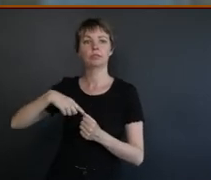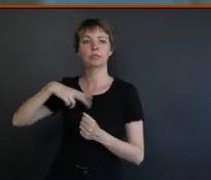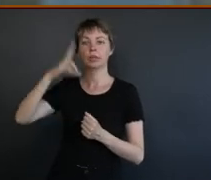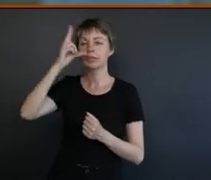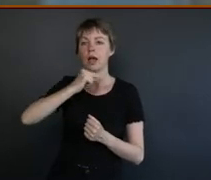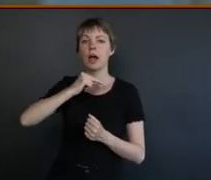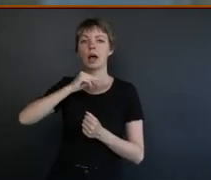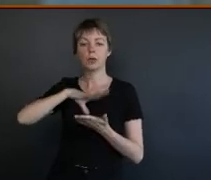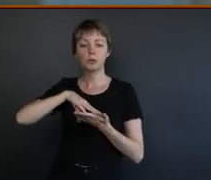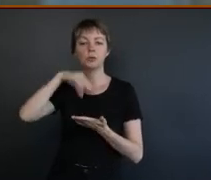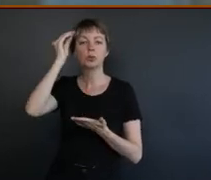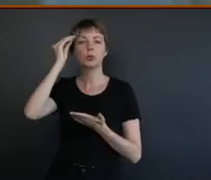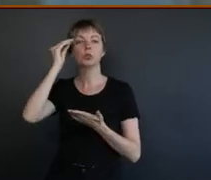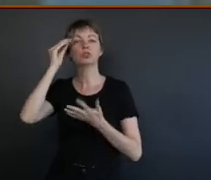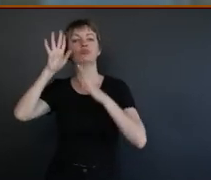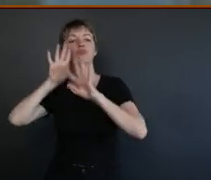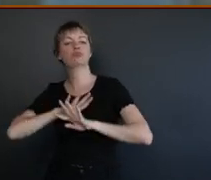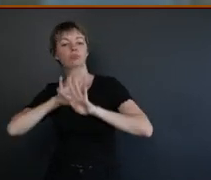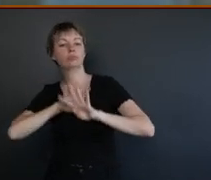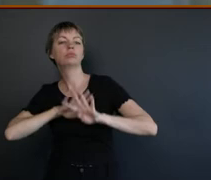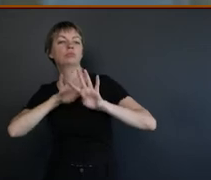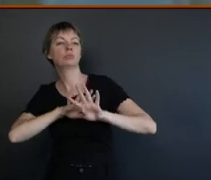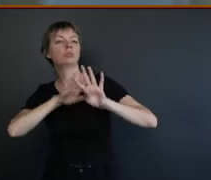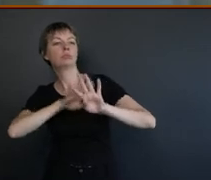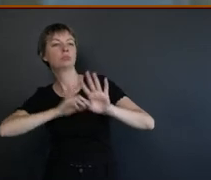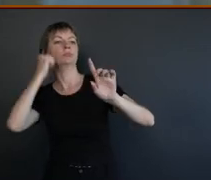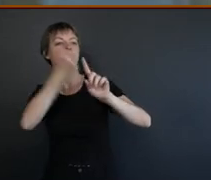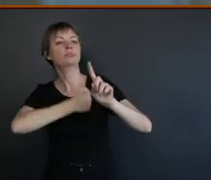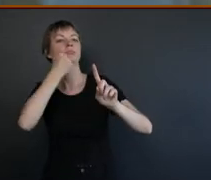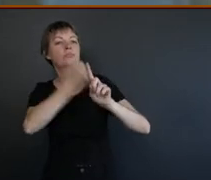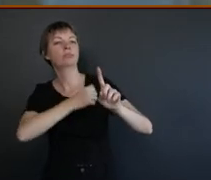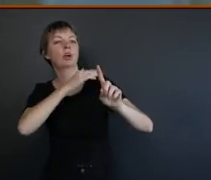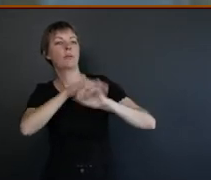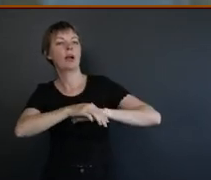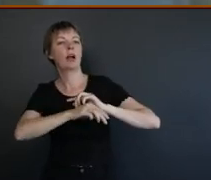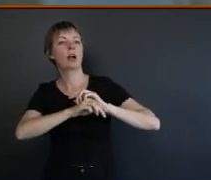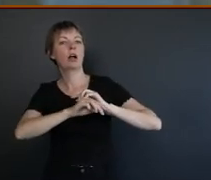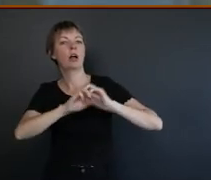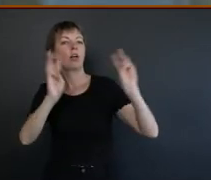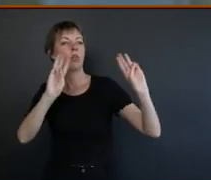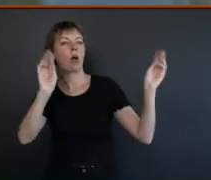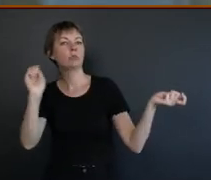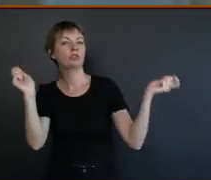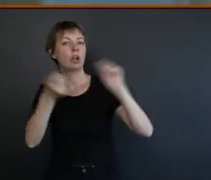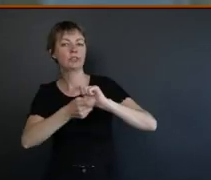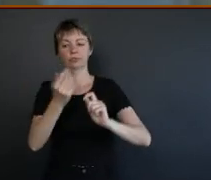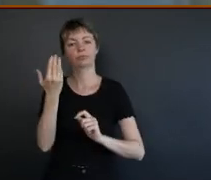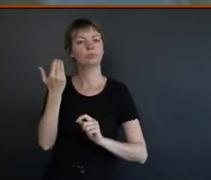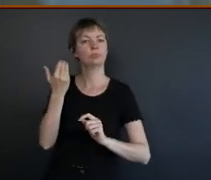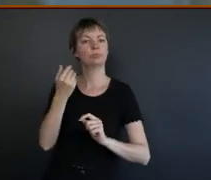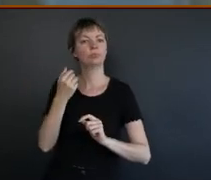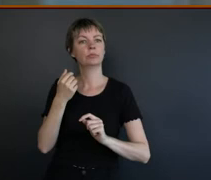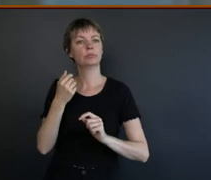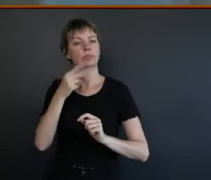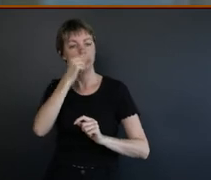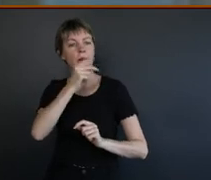you know, students that took the streets in revolt of climate change. And to really bring attention to it, they're very